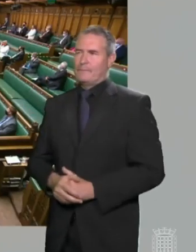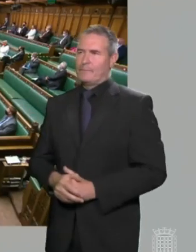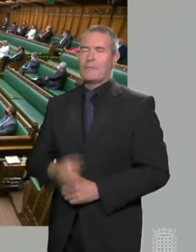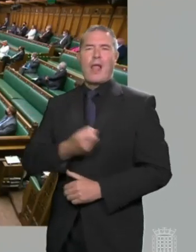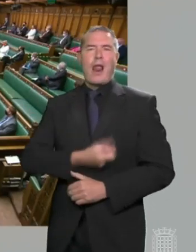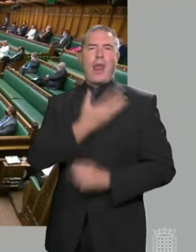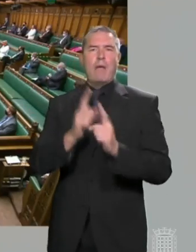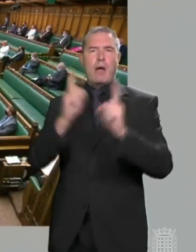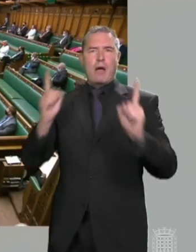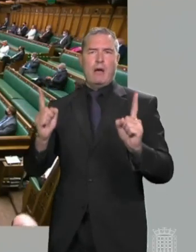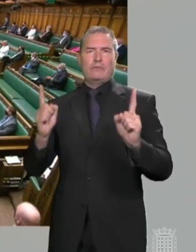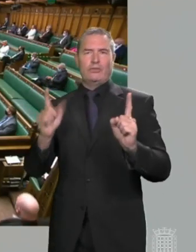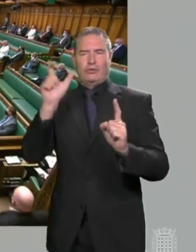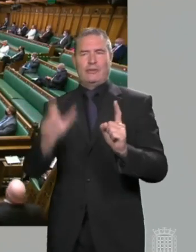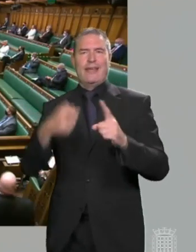Opposition, Keir Stamm.